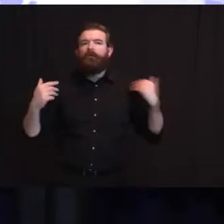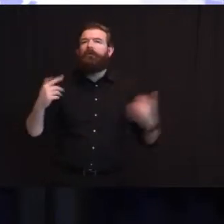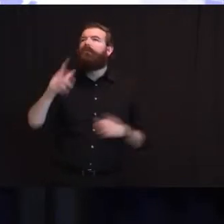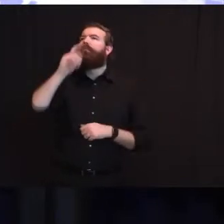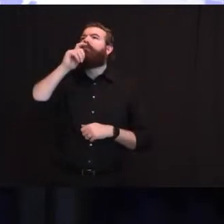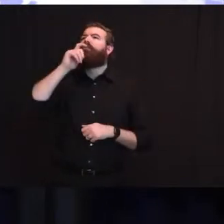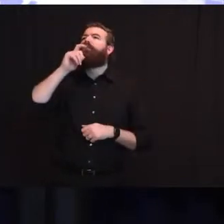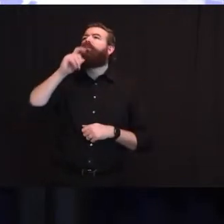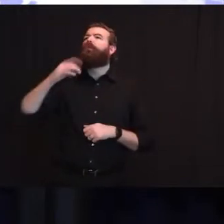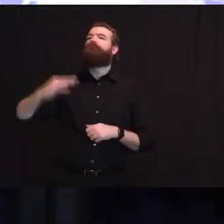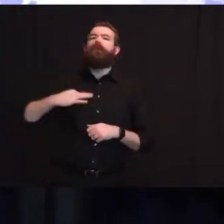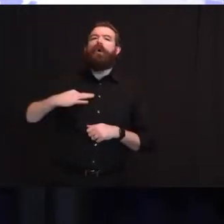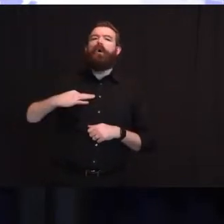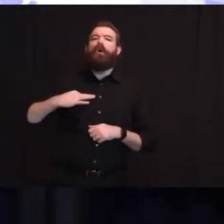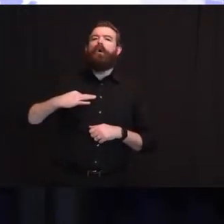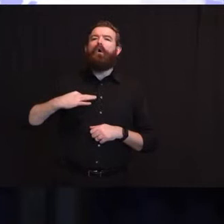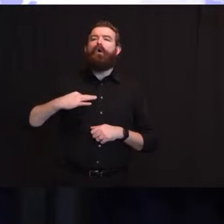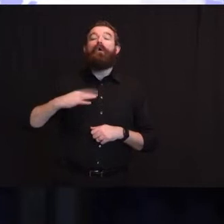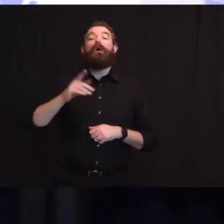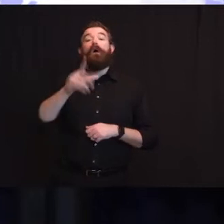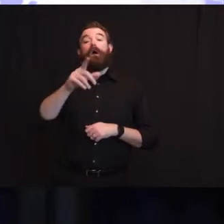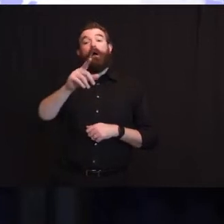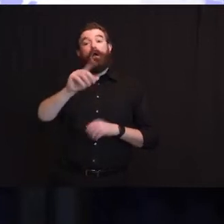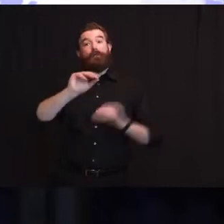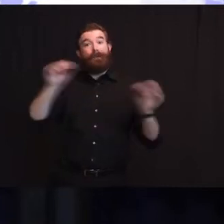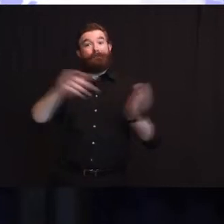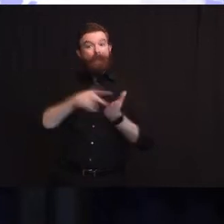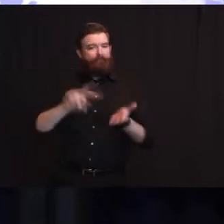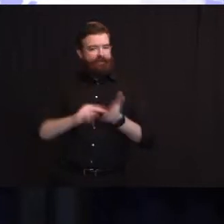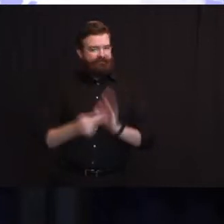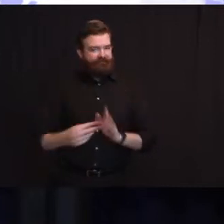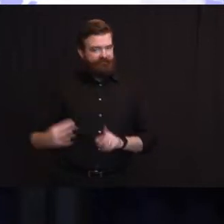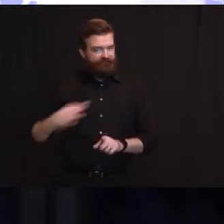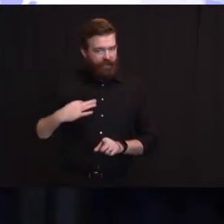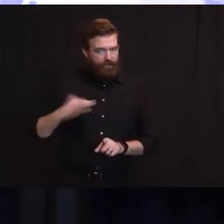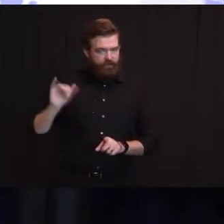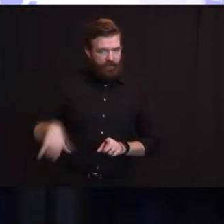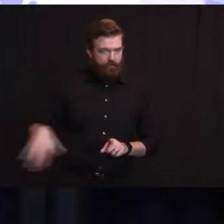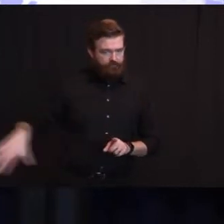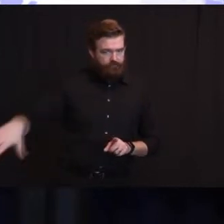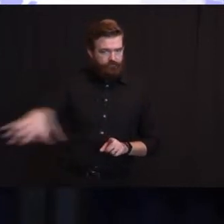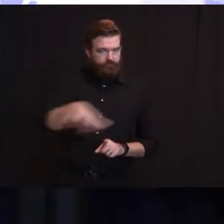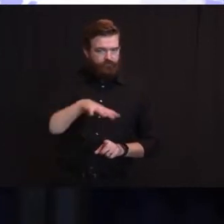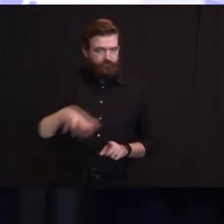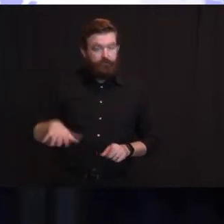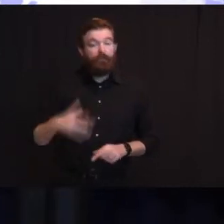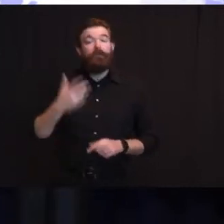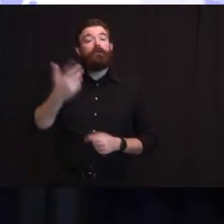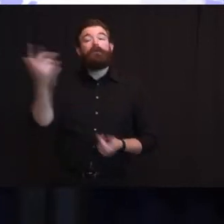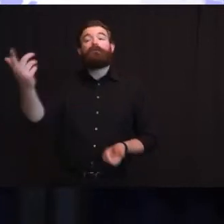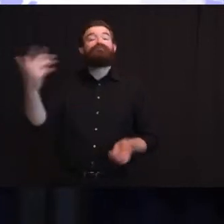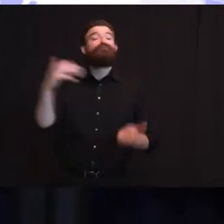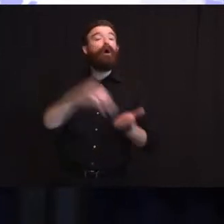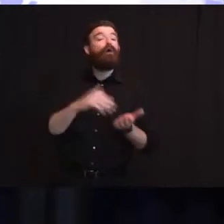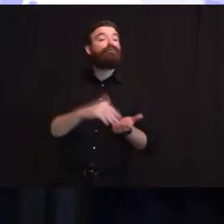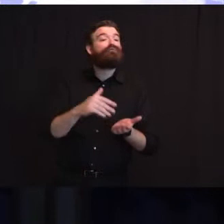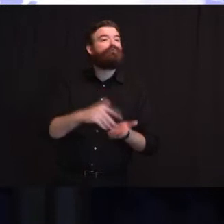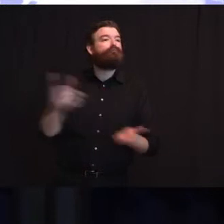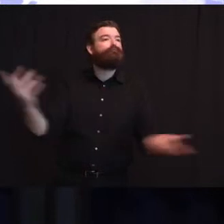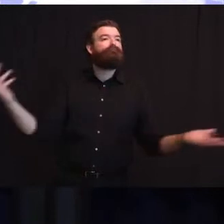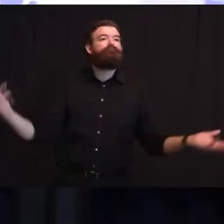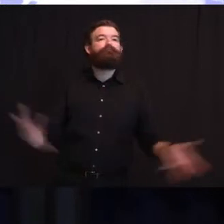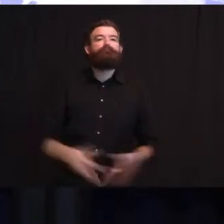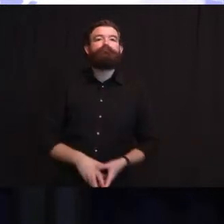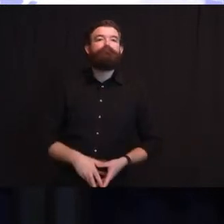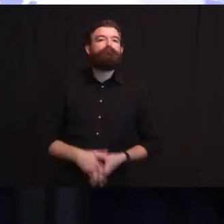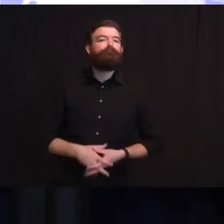is an unpaid worker. Also, an attending physician who is in private practice that comes in to see their patients is